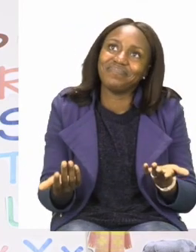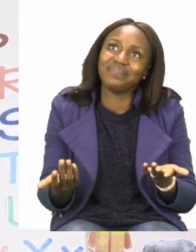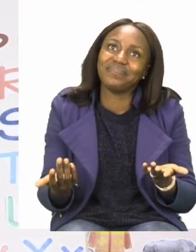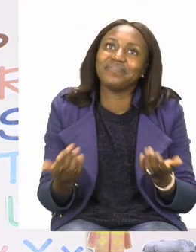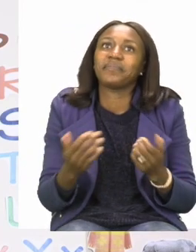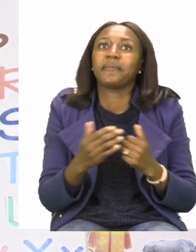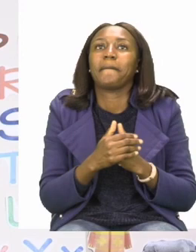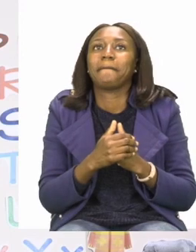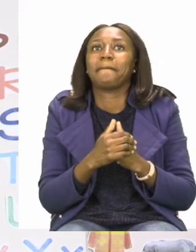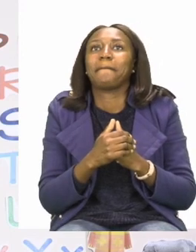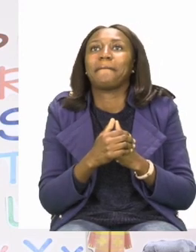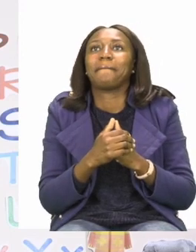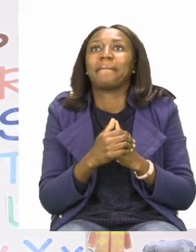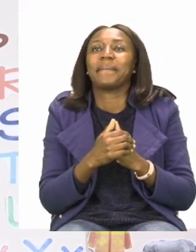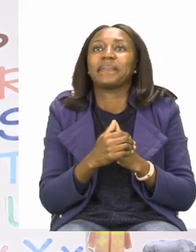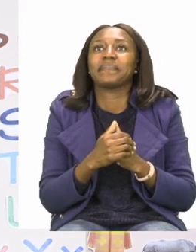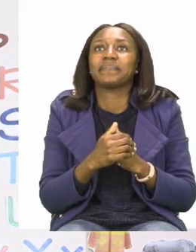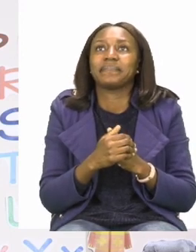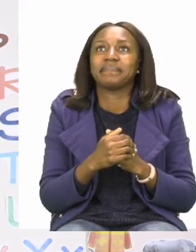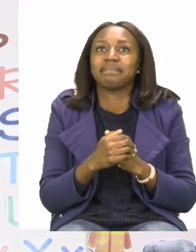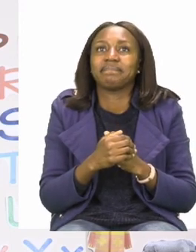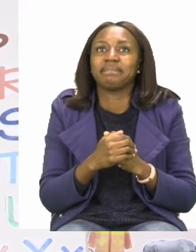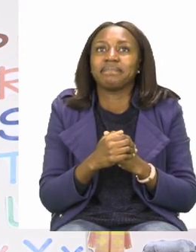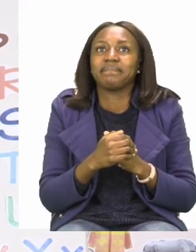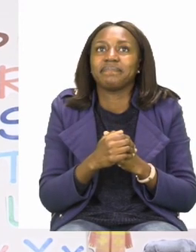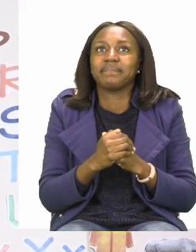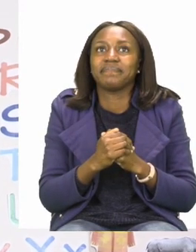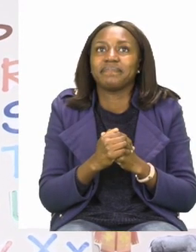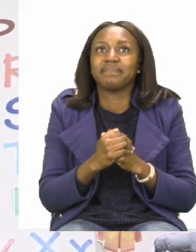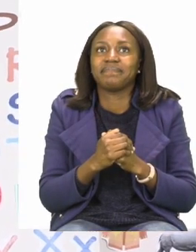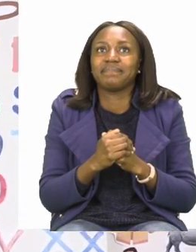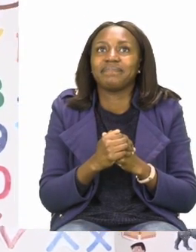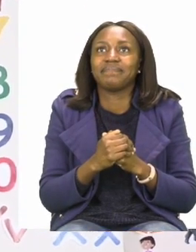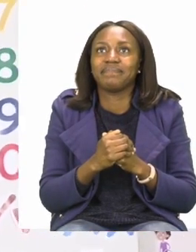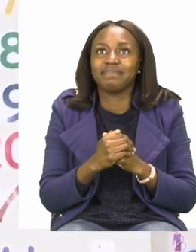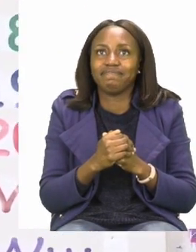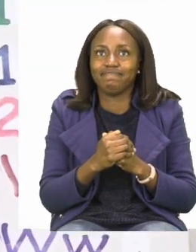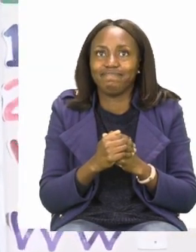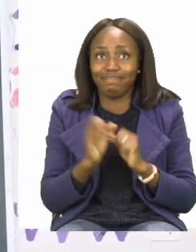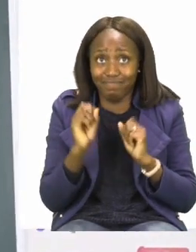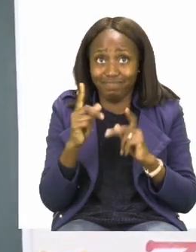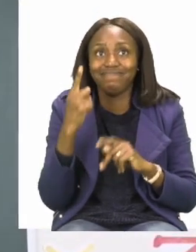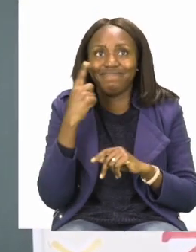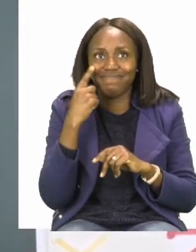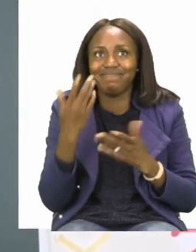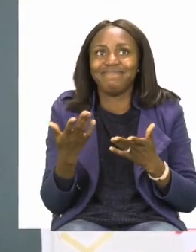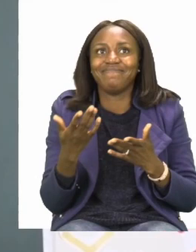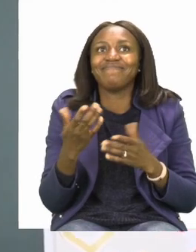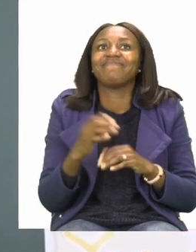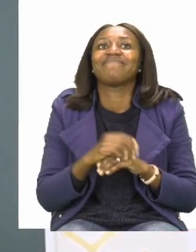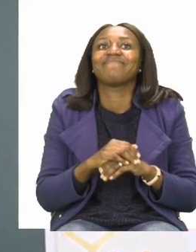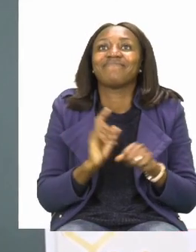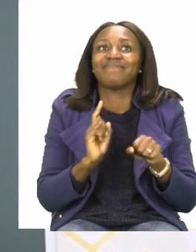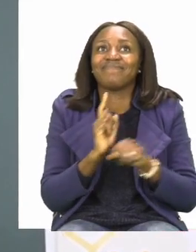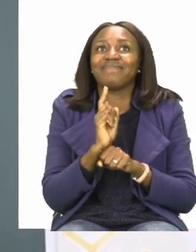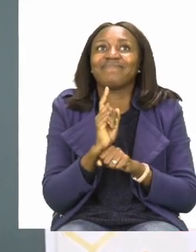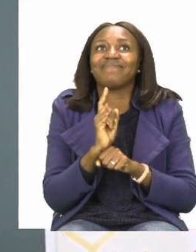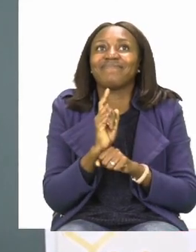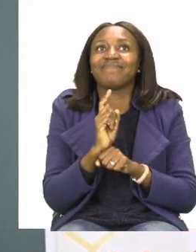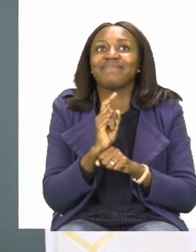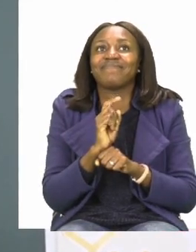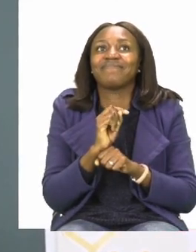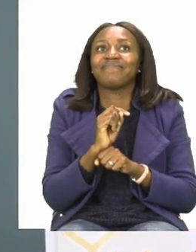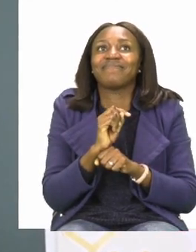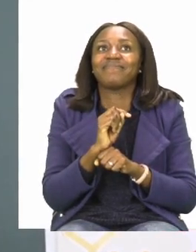or sink, which means go to the bottom of the dish. The first item that we are